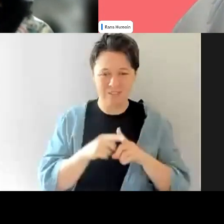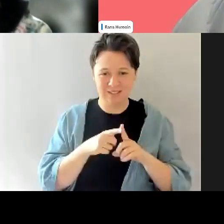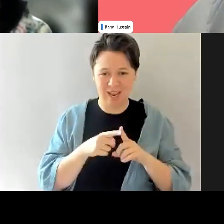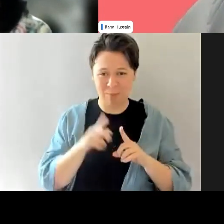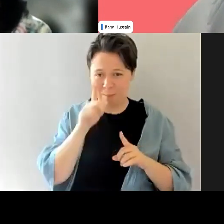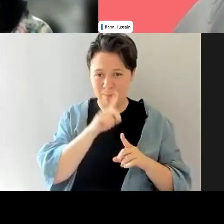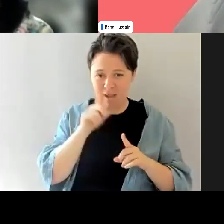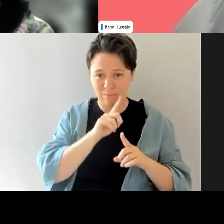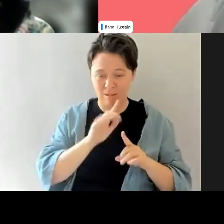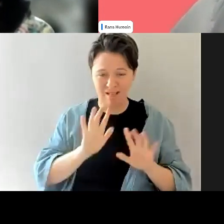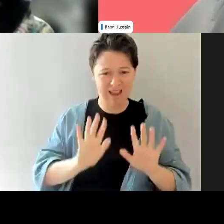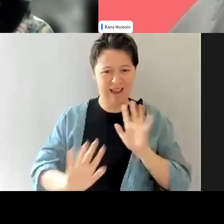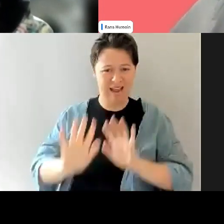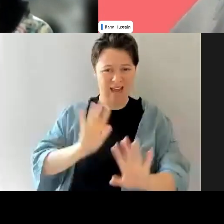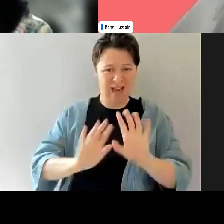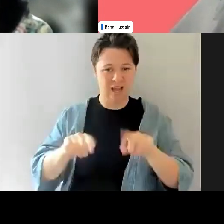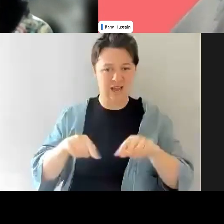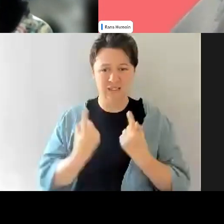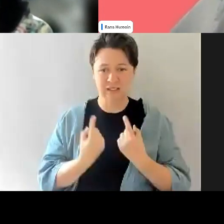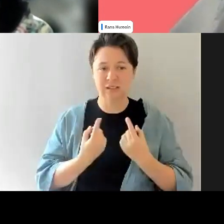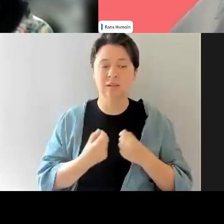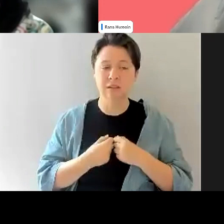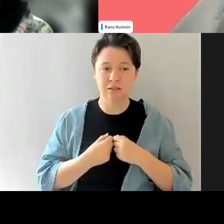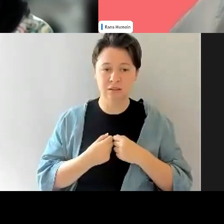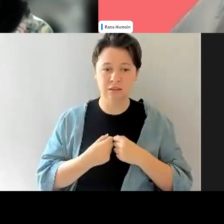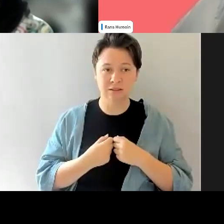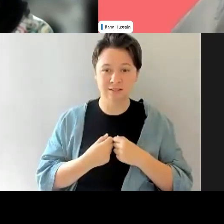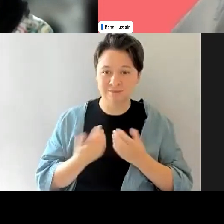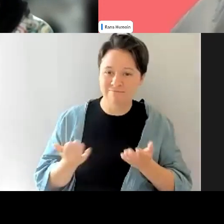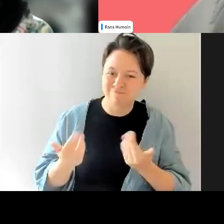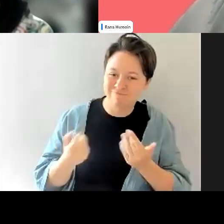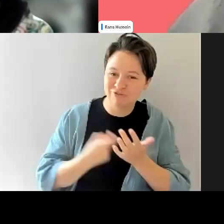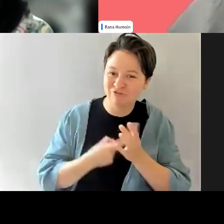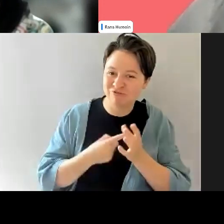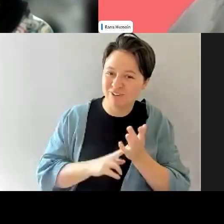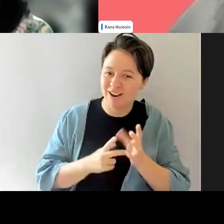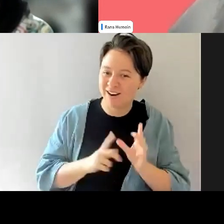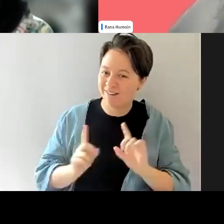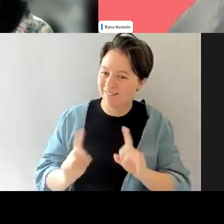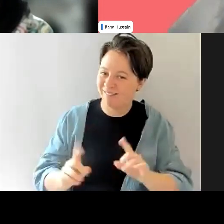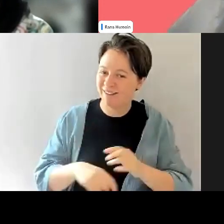resistance. A lot. Go on, Radha. You want to jump in?